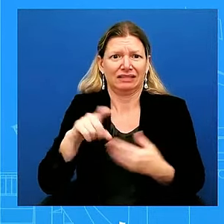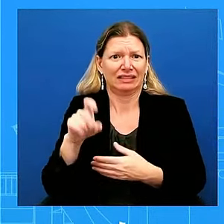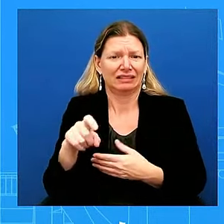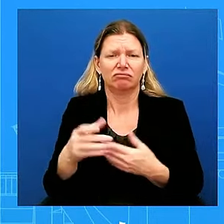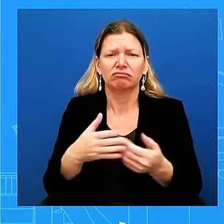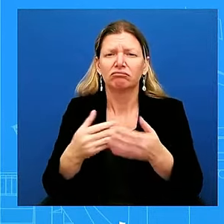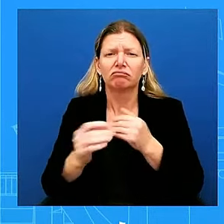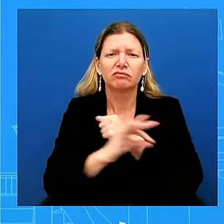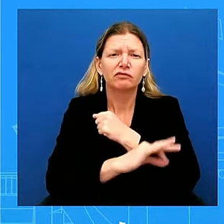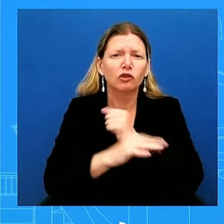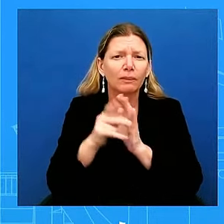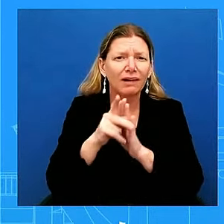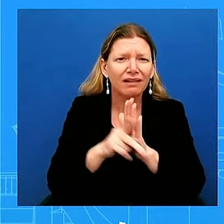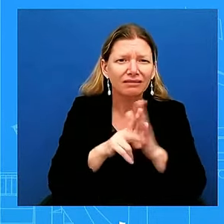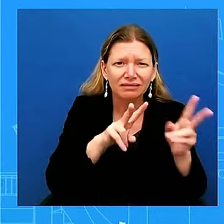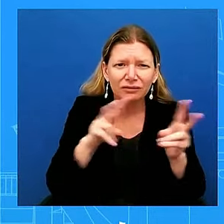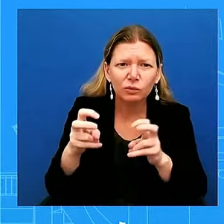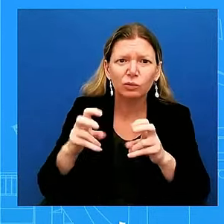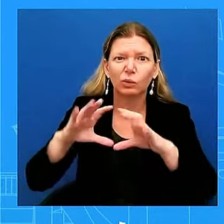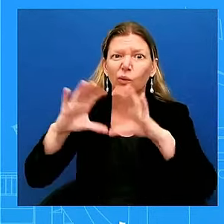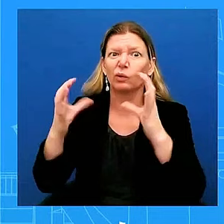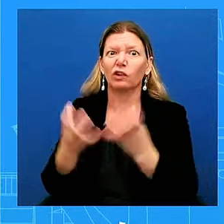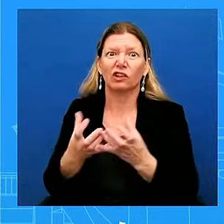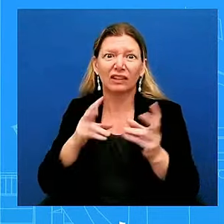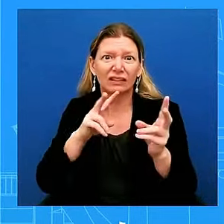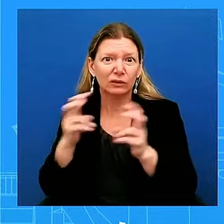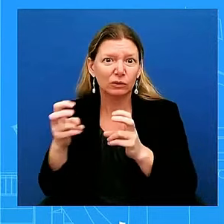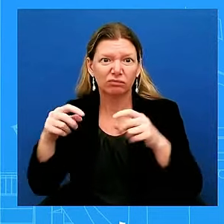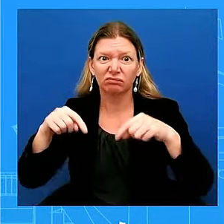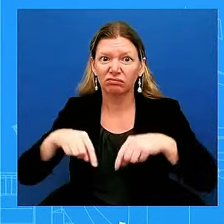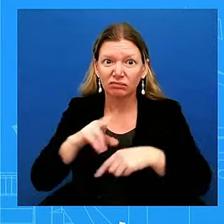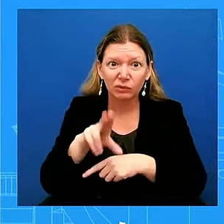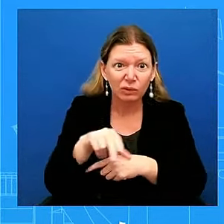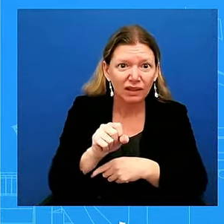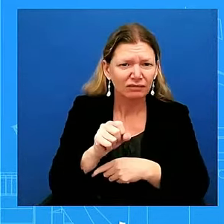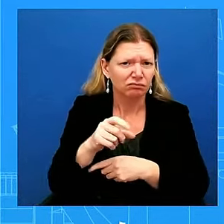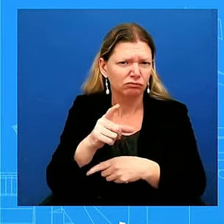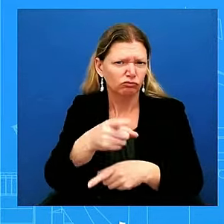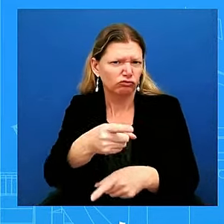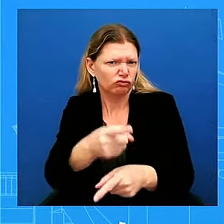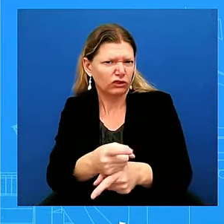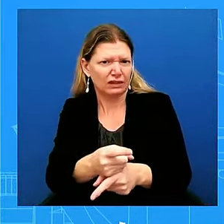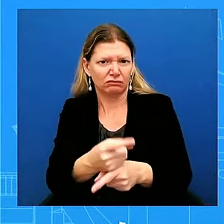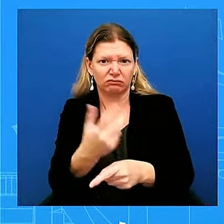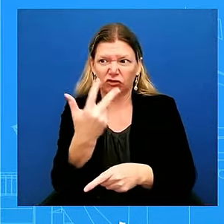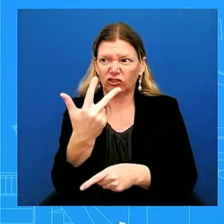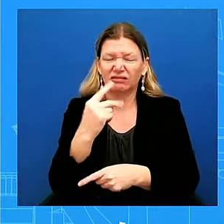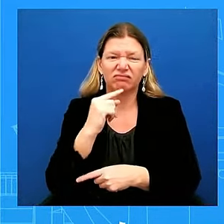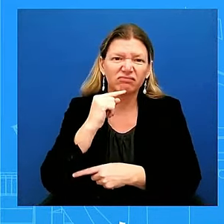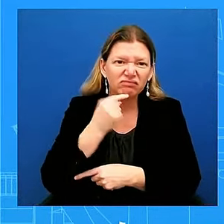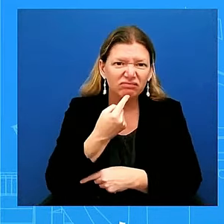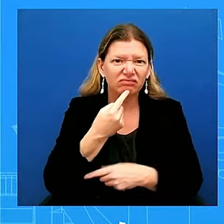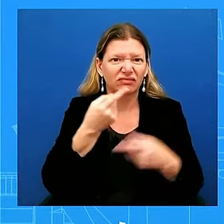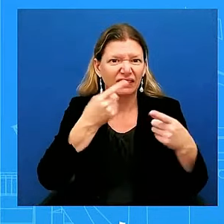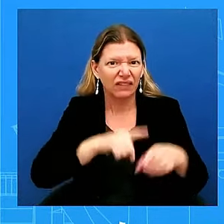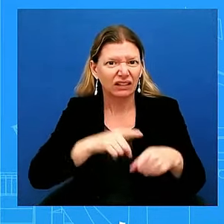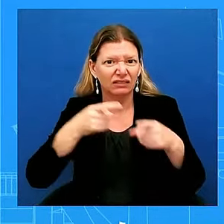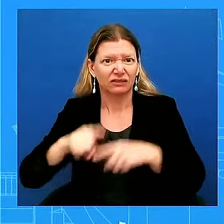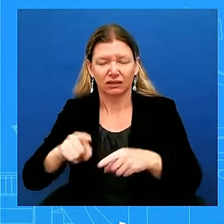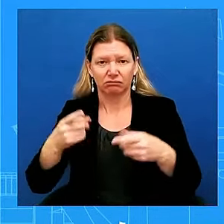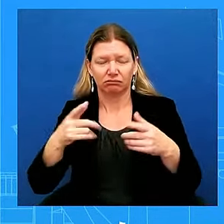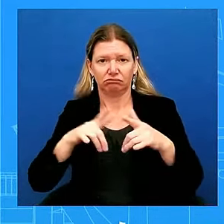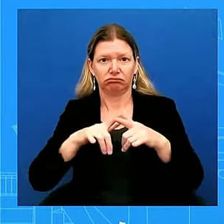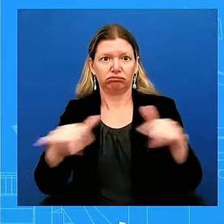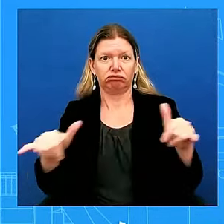events, if you will, happening all at the same time. And this is a President that spent a lot of his time in a Situation Room with the Vice